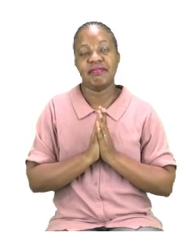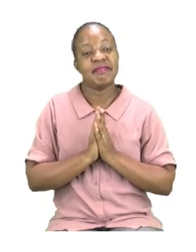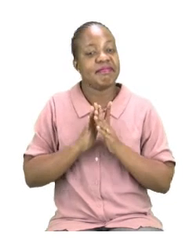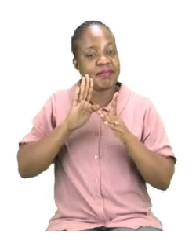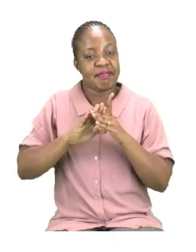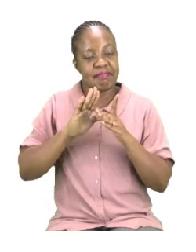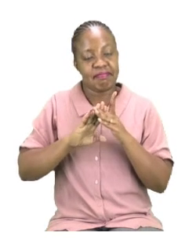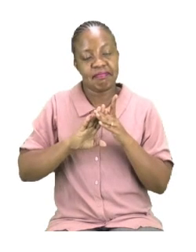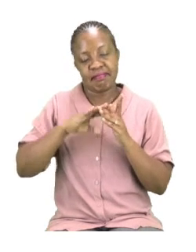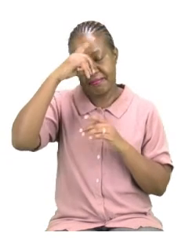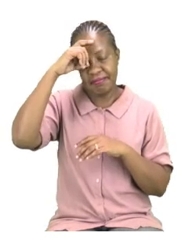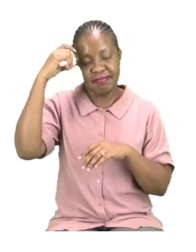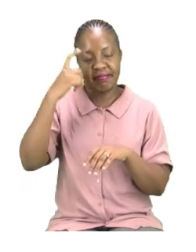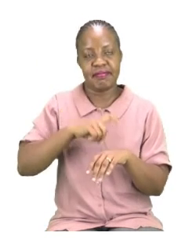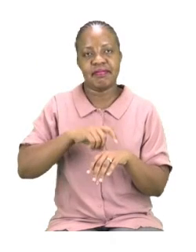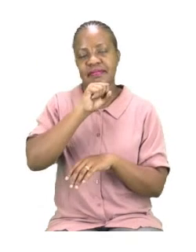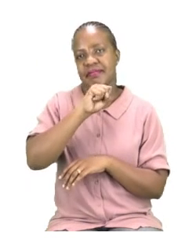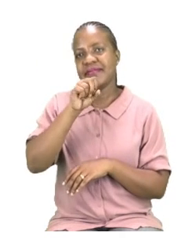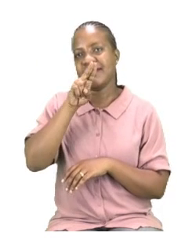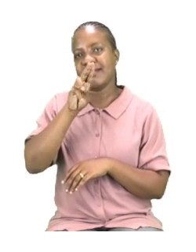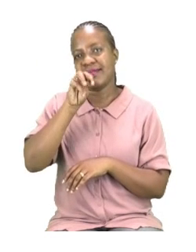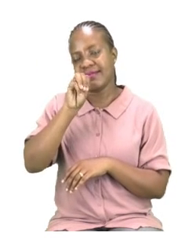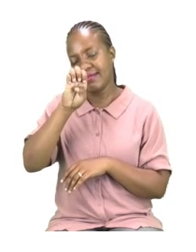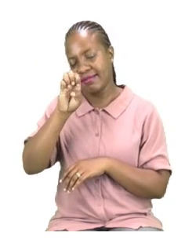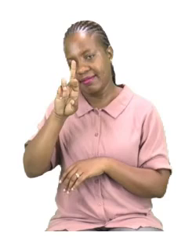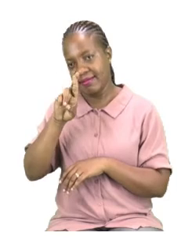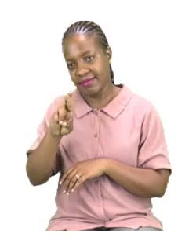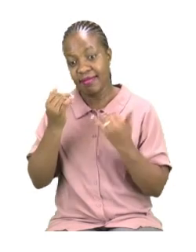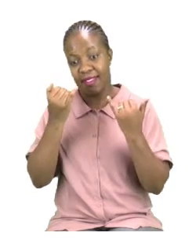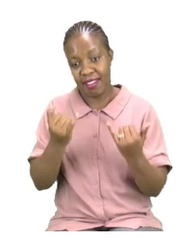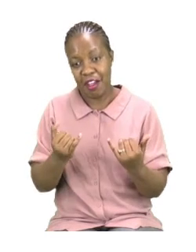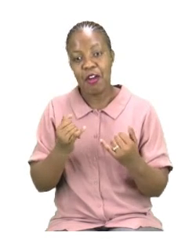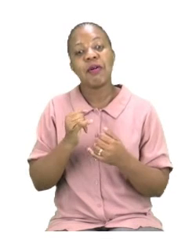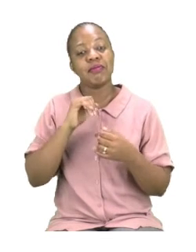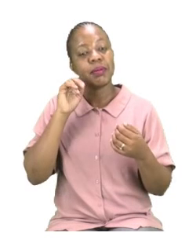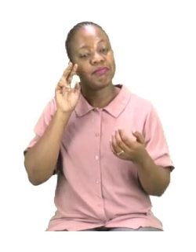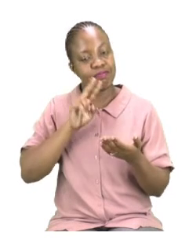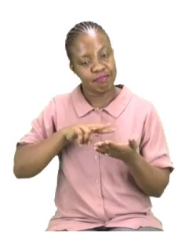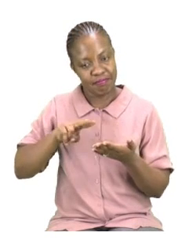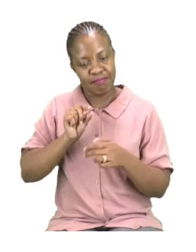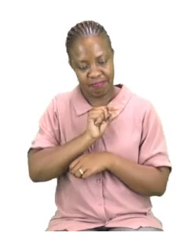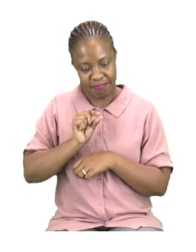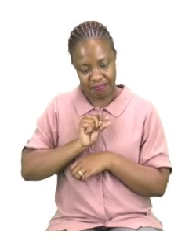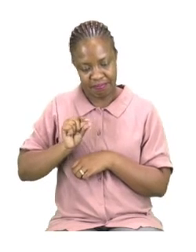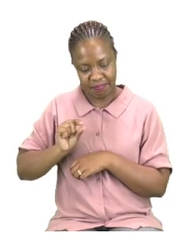summer and it is going to be our job to read the words in the box below and then look for them